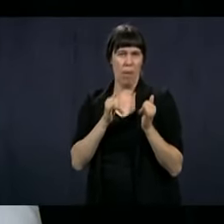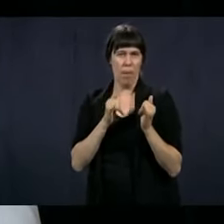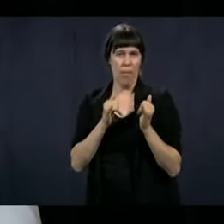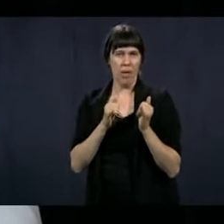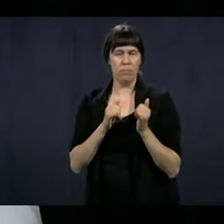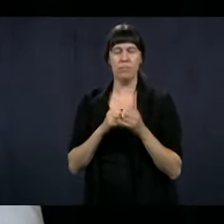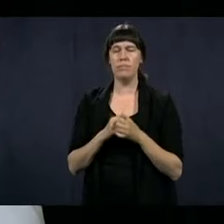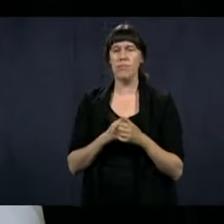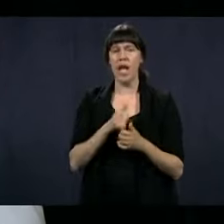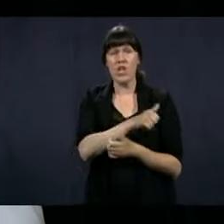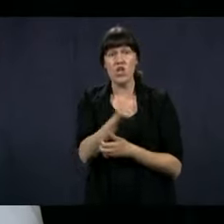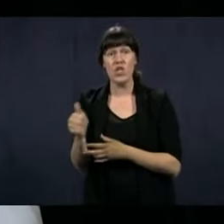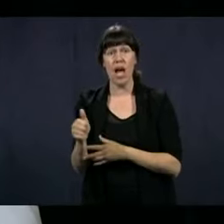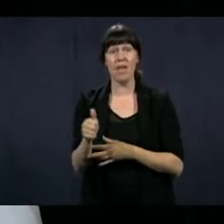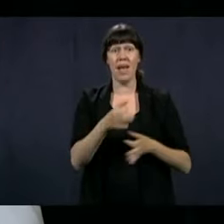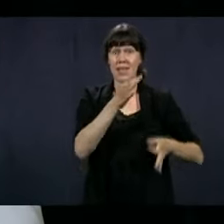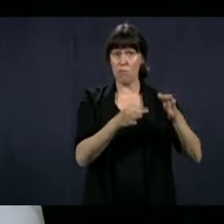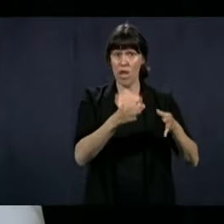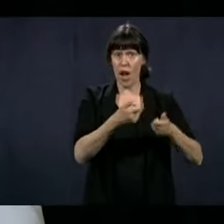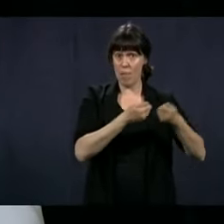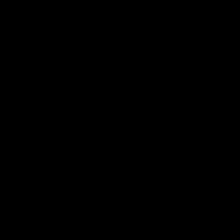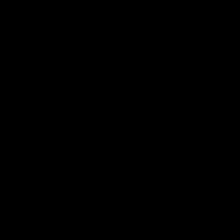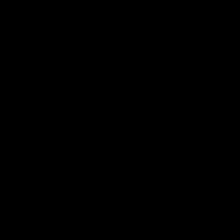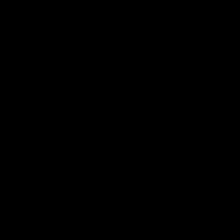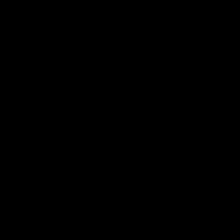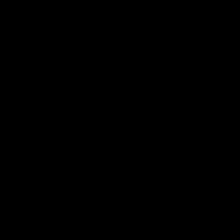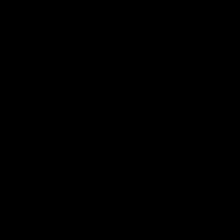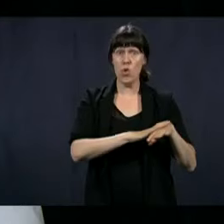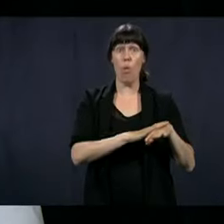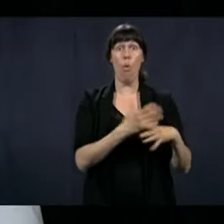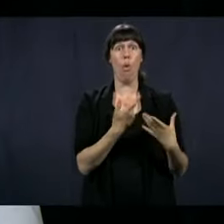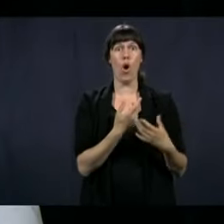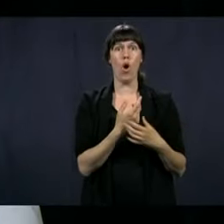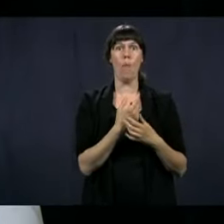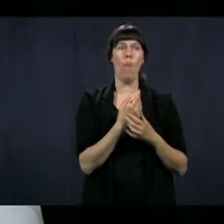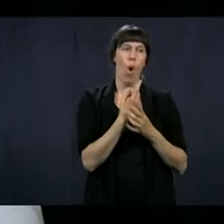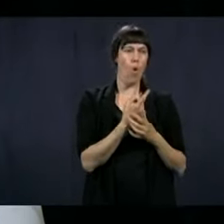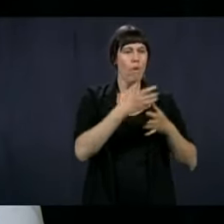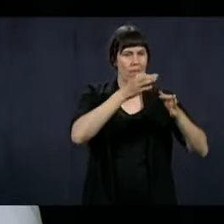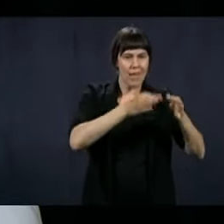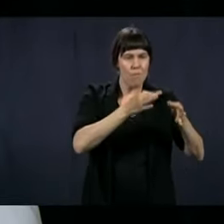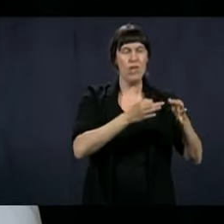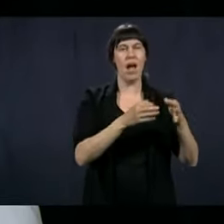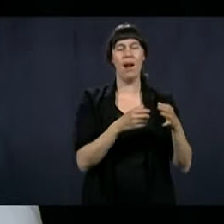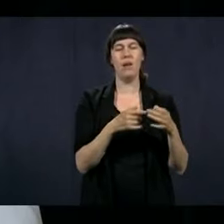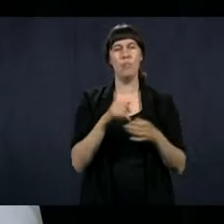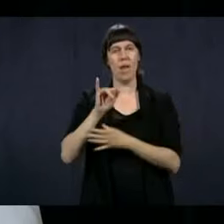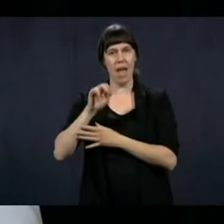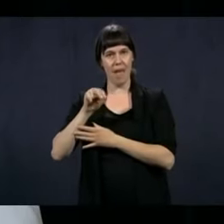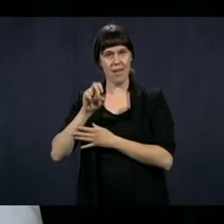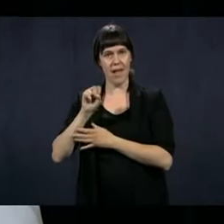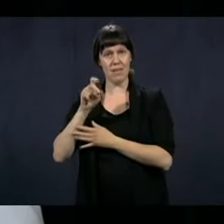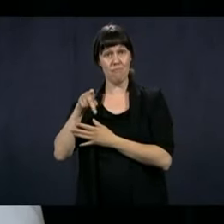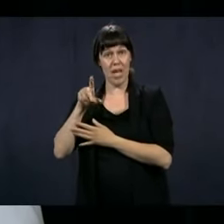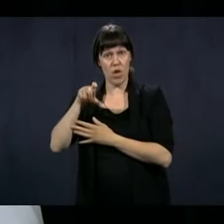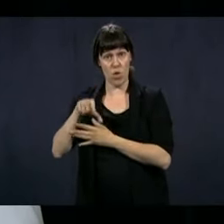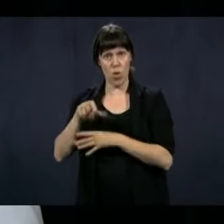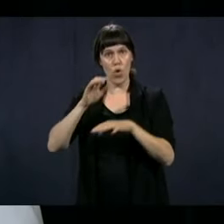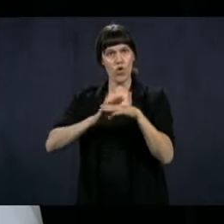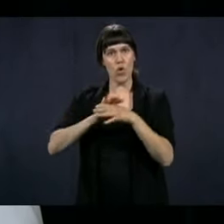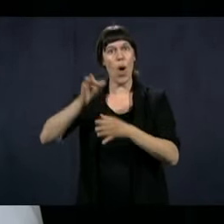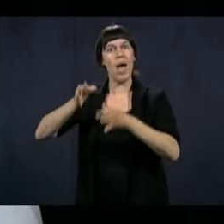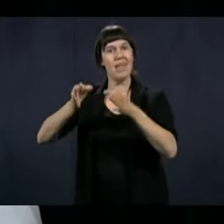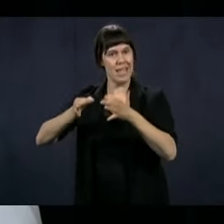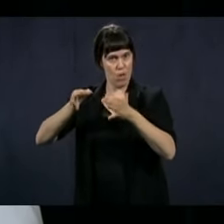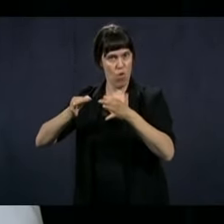Each administrative tribunal is responsible for its own and will also have to adapt themselves, but they've received the same guidelines that the INSPQ admitted